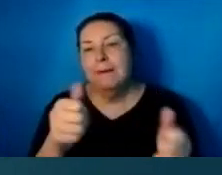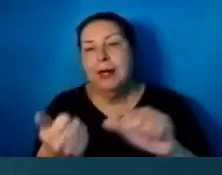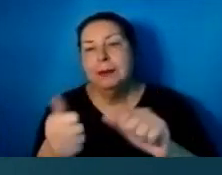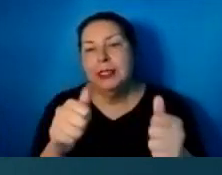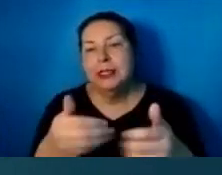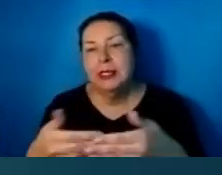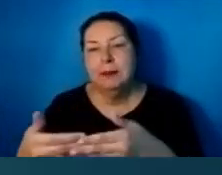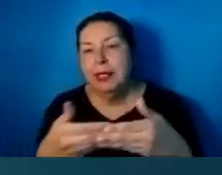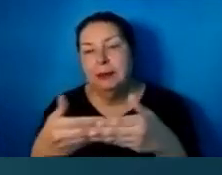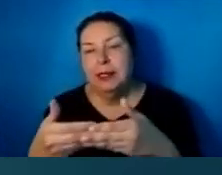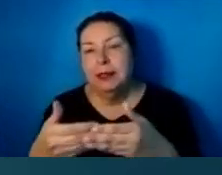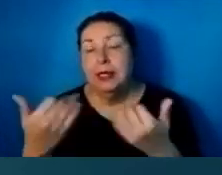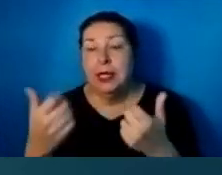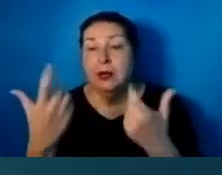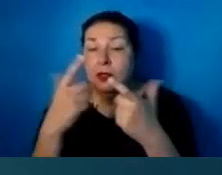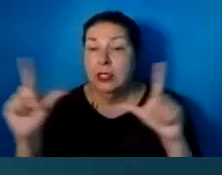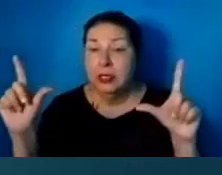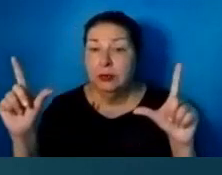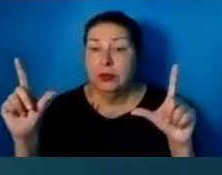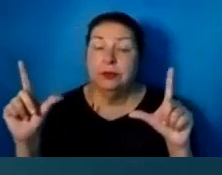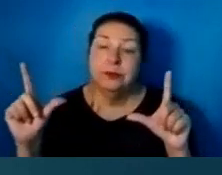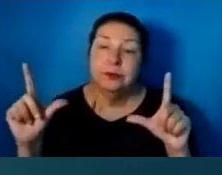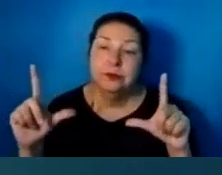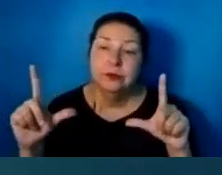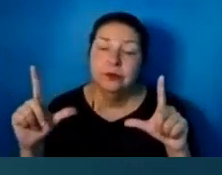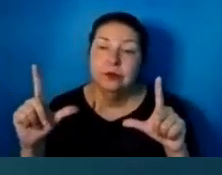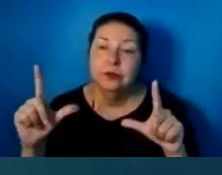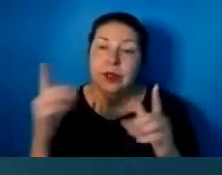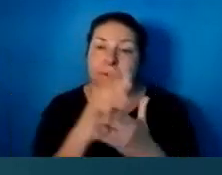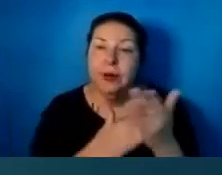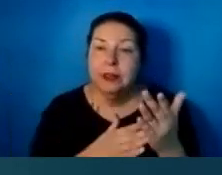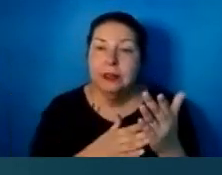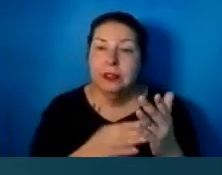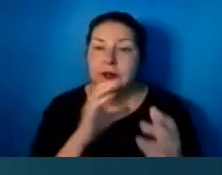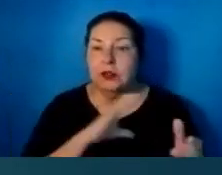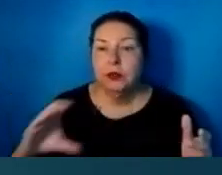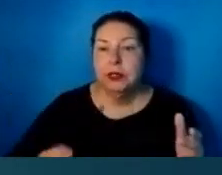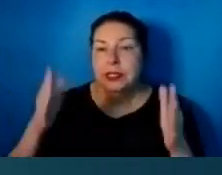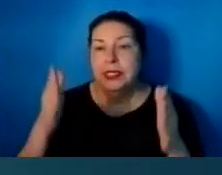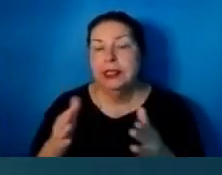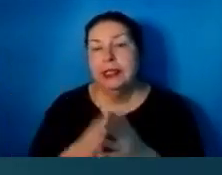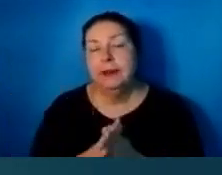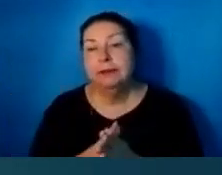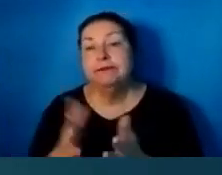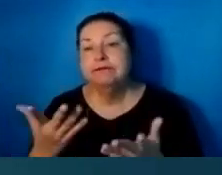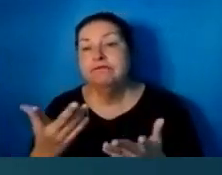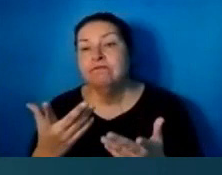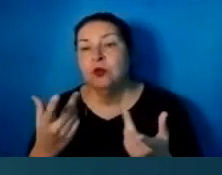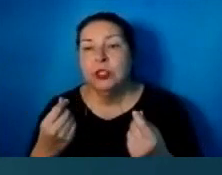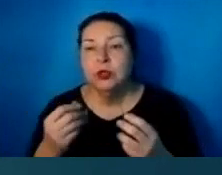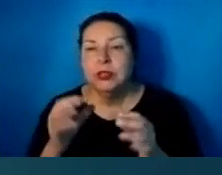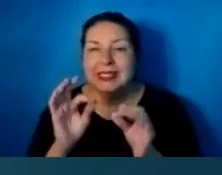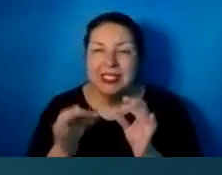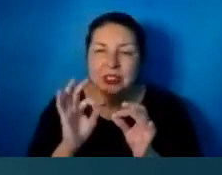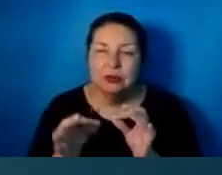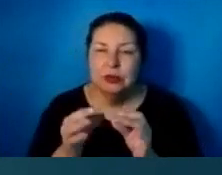The liberal sects of Christianity tend to interpret salvation in